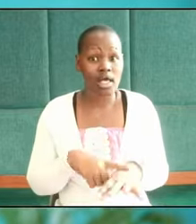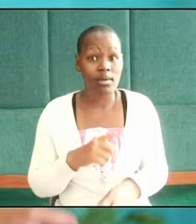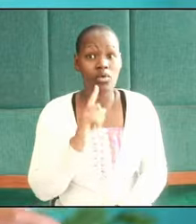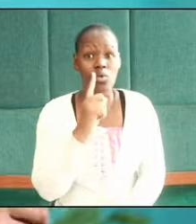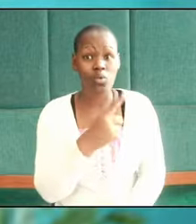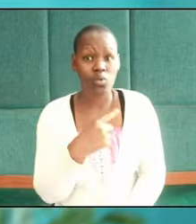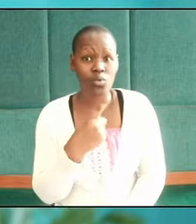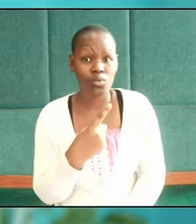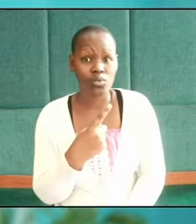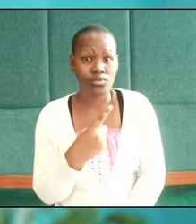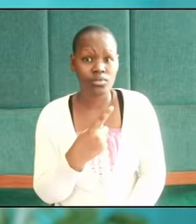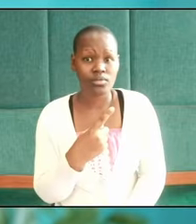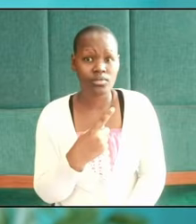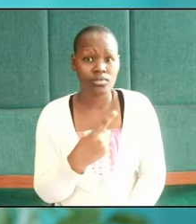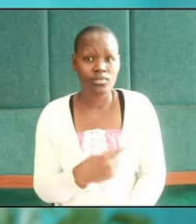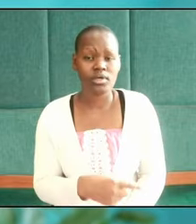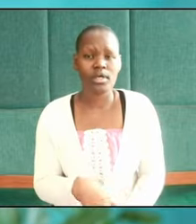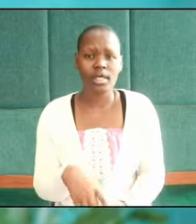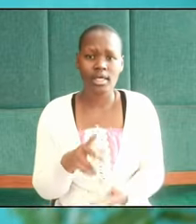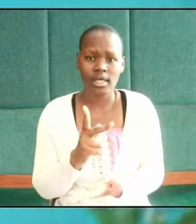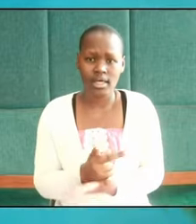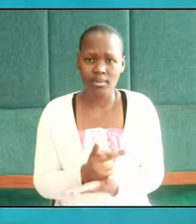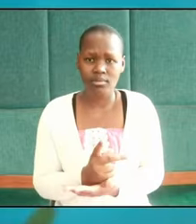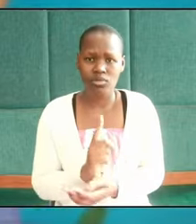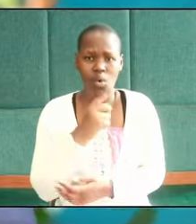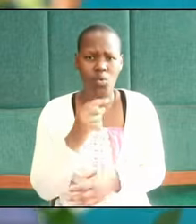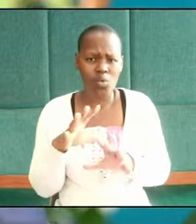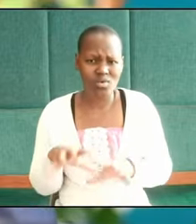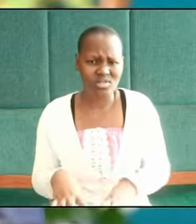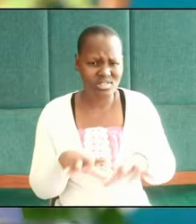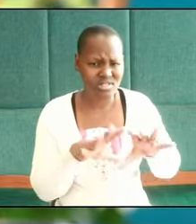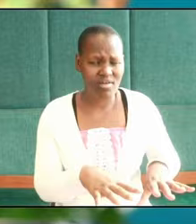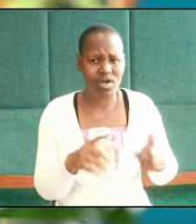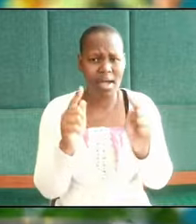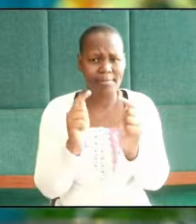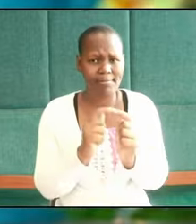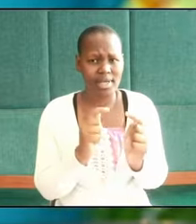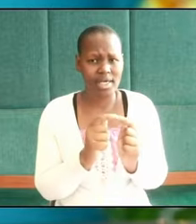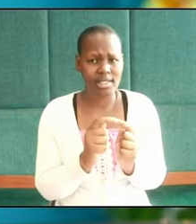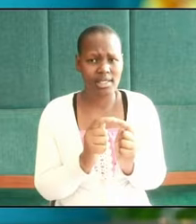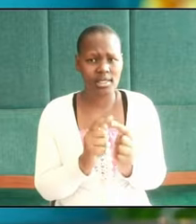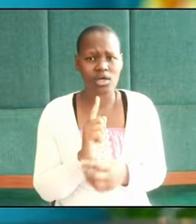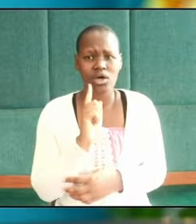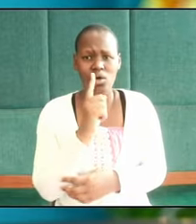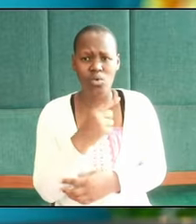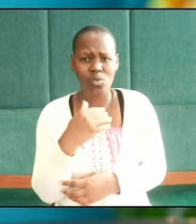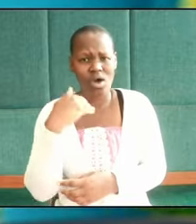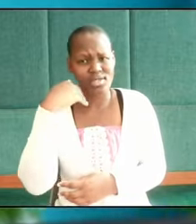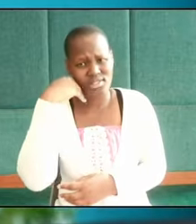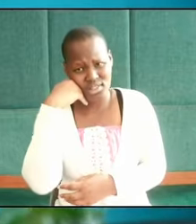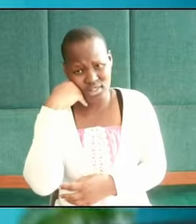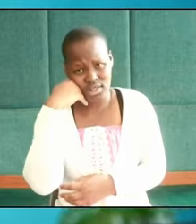have been hit and hit again, those who have suffered pain, those who are sick,